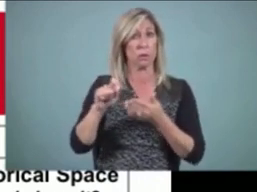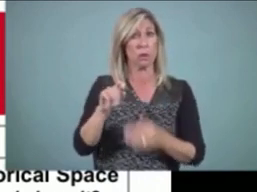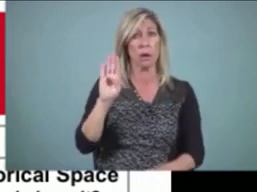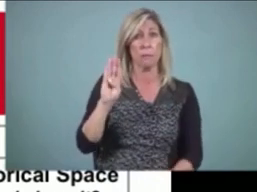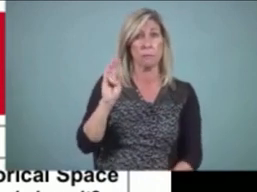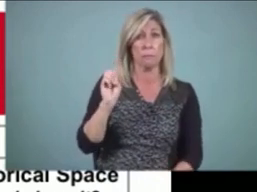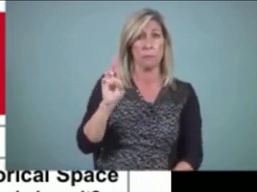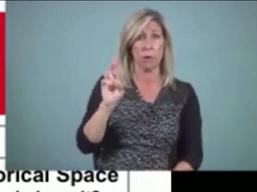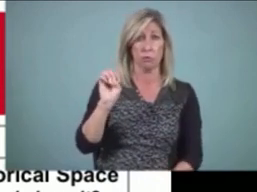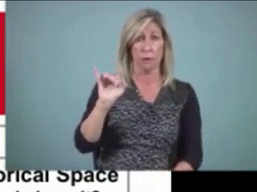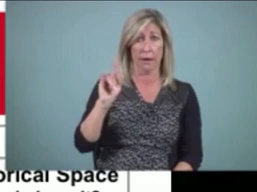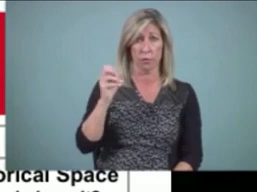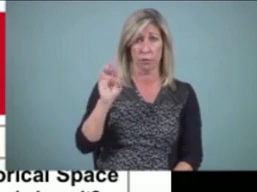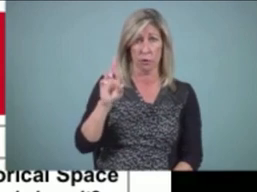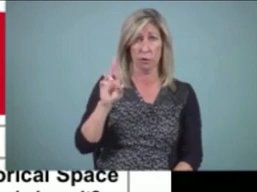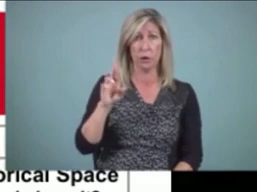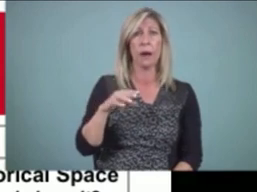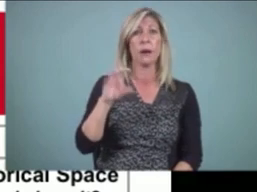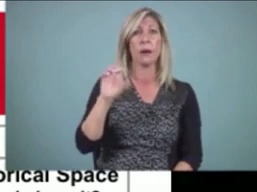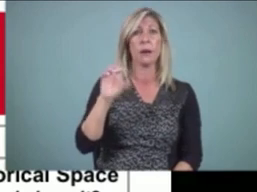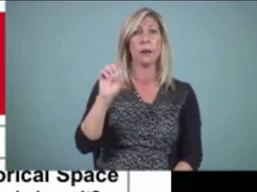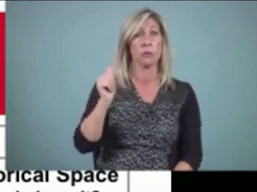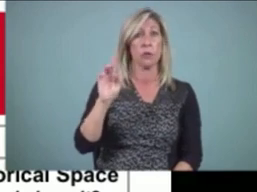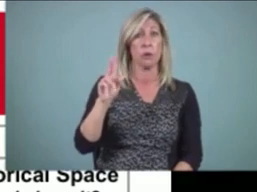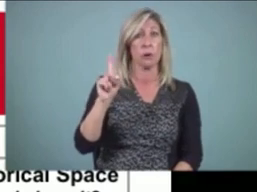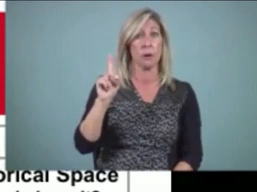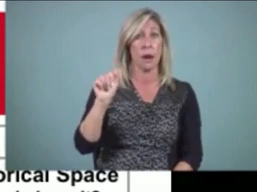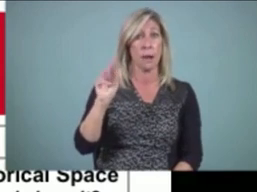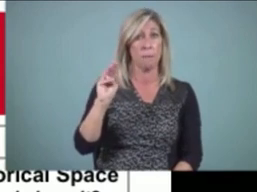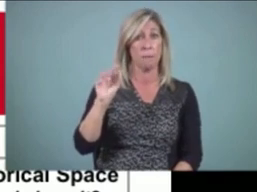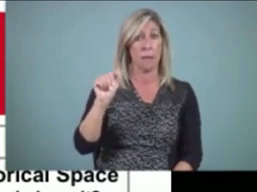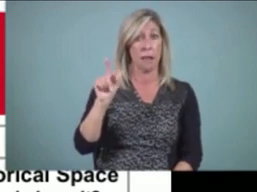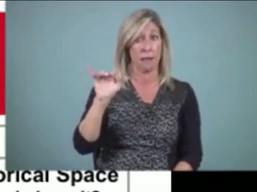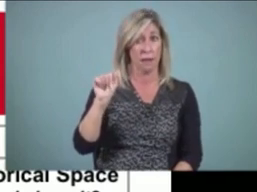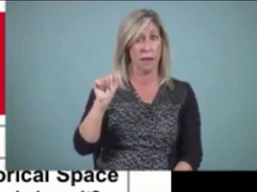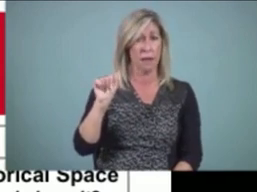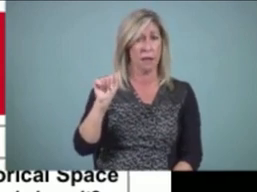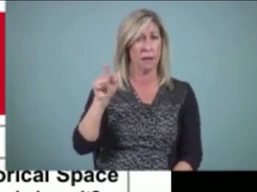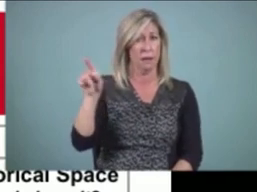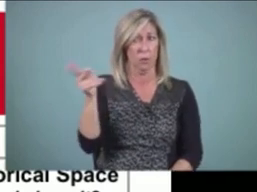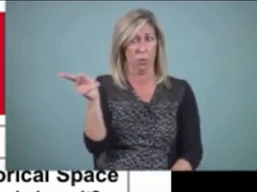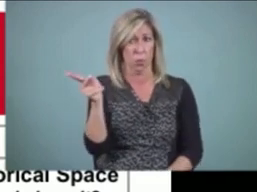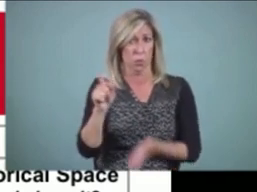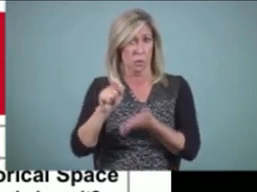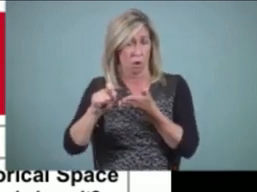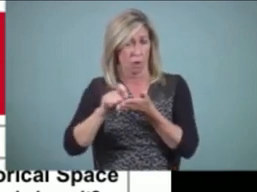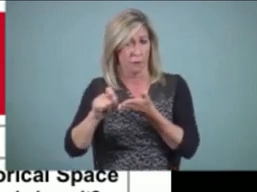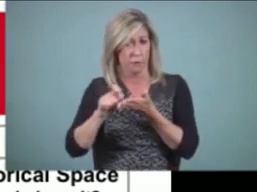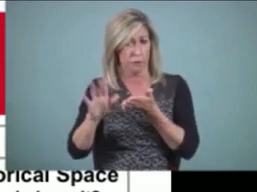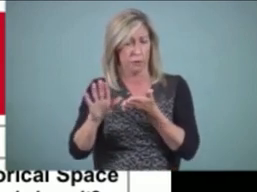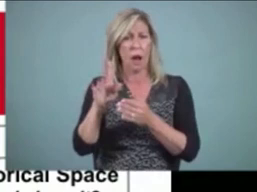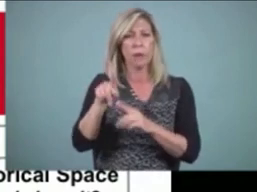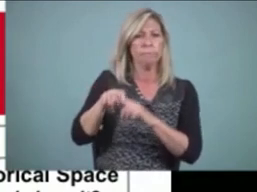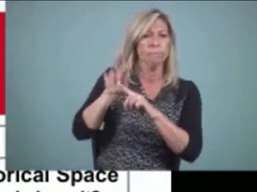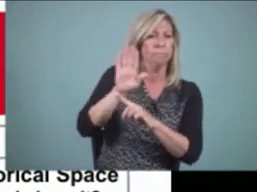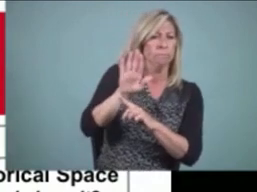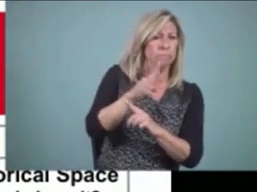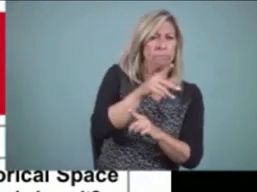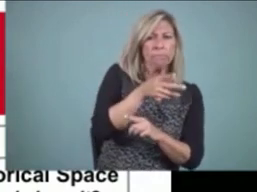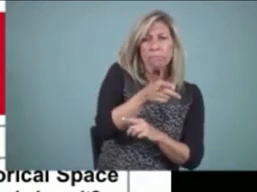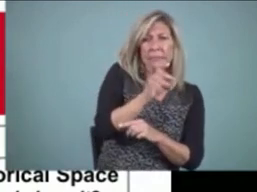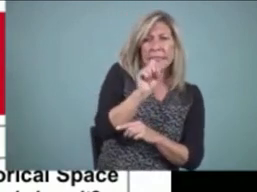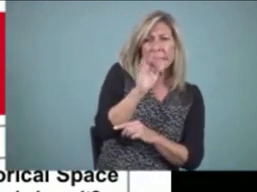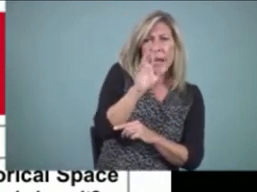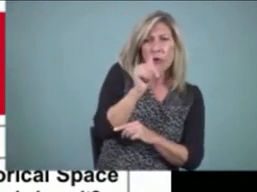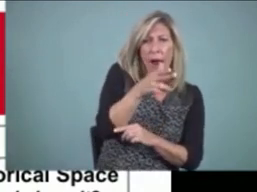And I'll just pause here for a minute and say that Sarah has a resources handout for you. I should have said this at the beginning. I'm